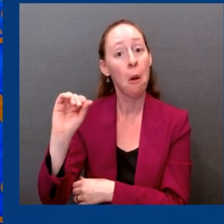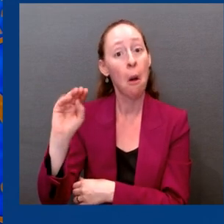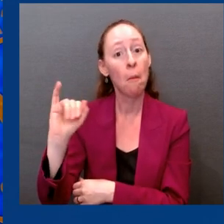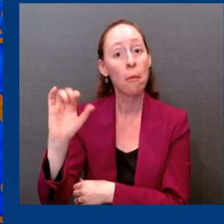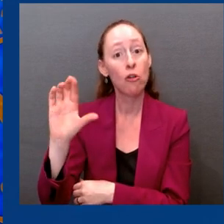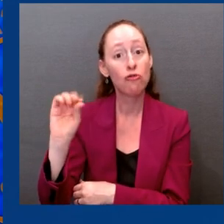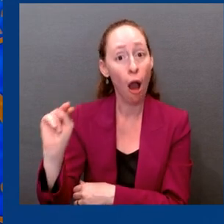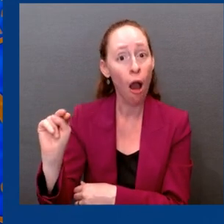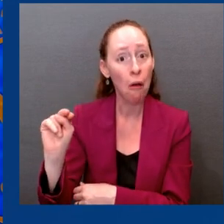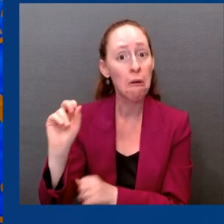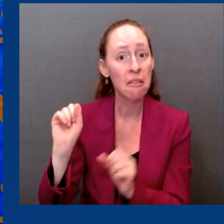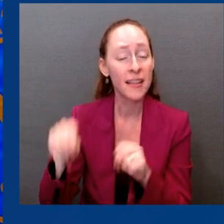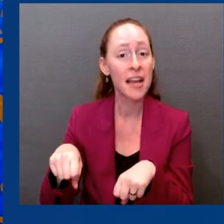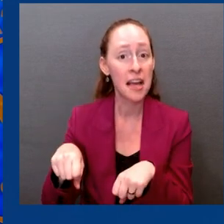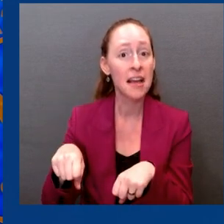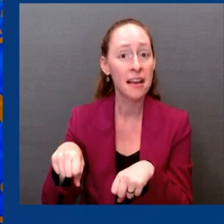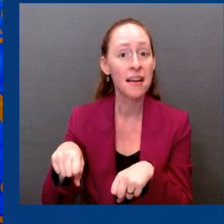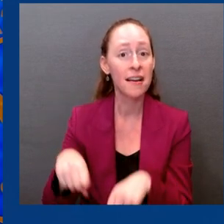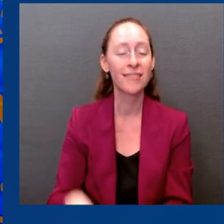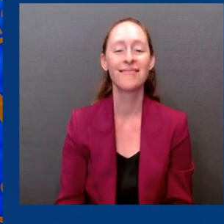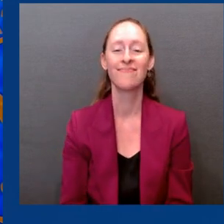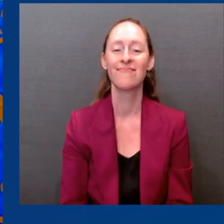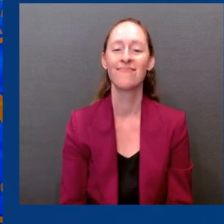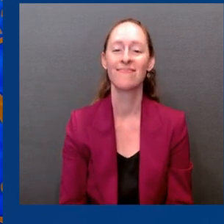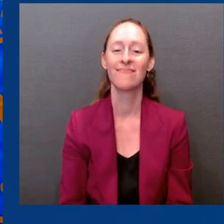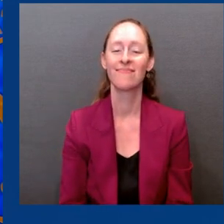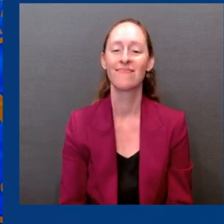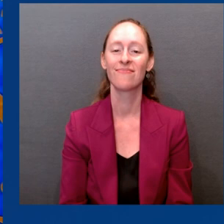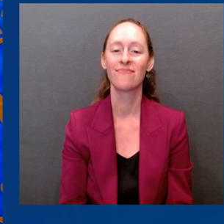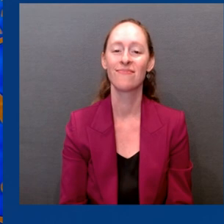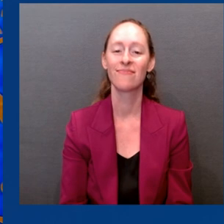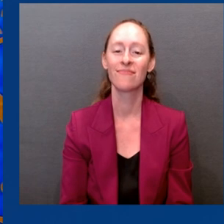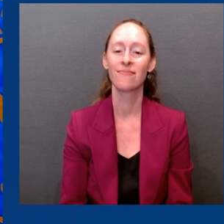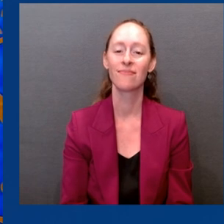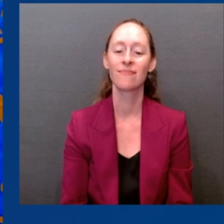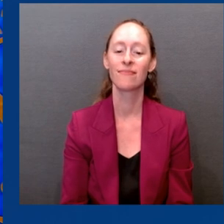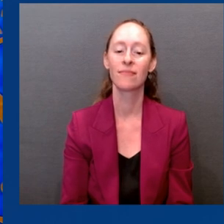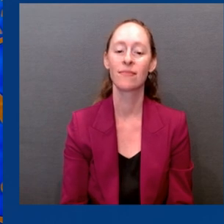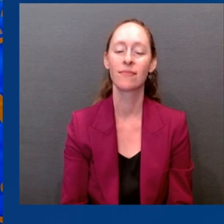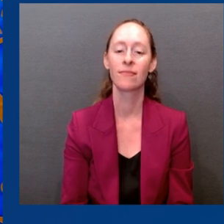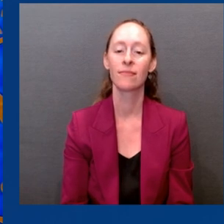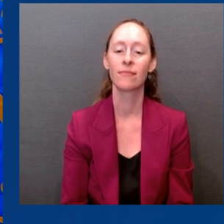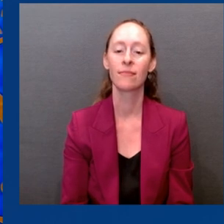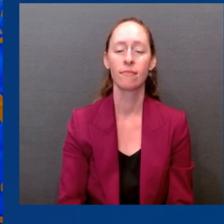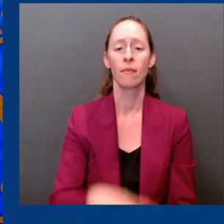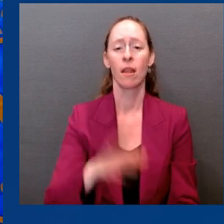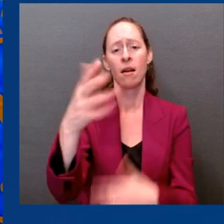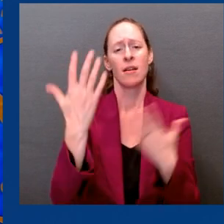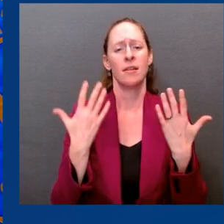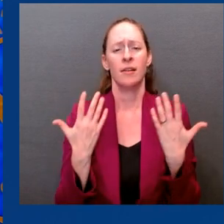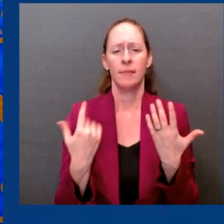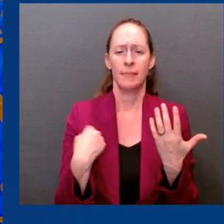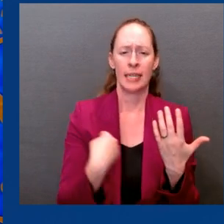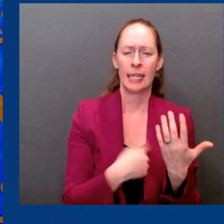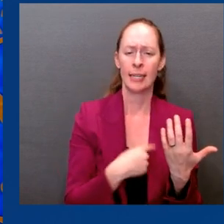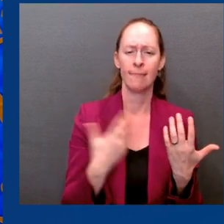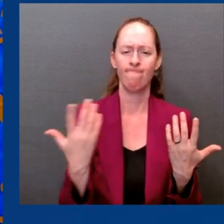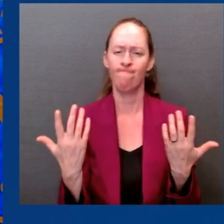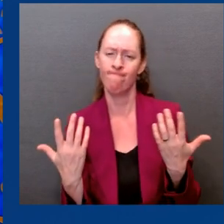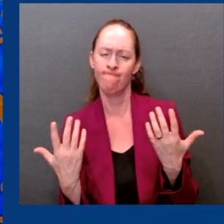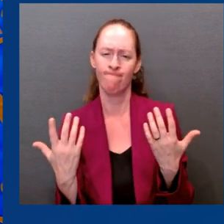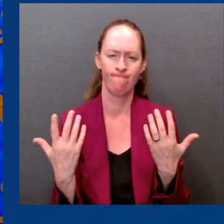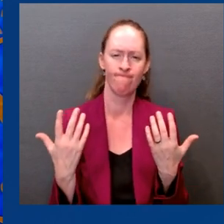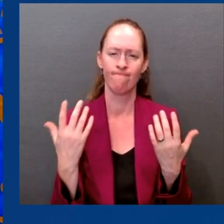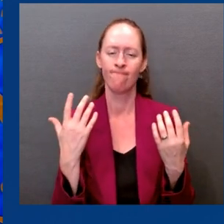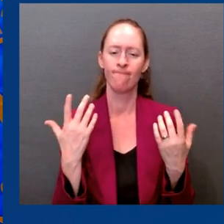added benefit of a variant specific that's circulating. So I think it's a very positive thing that when you